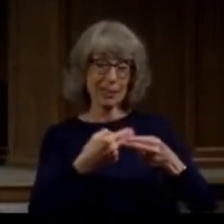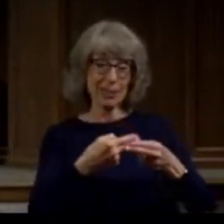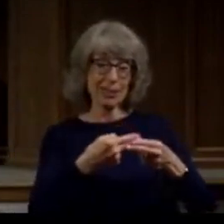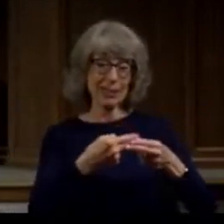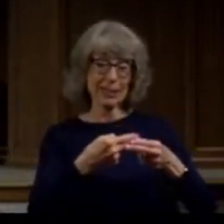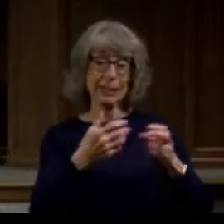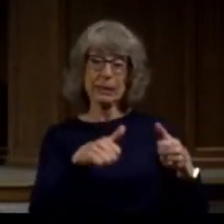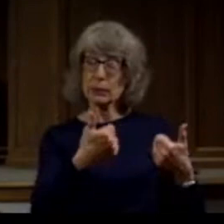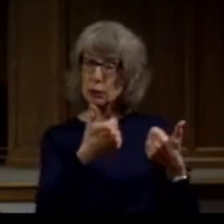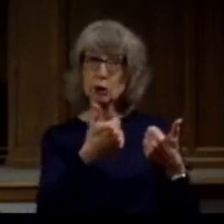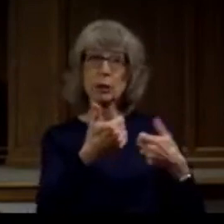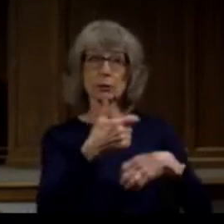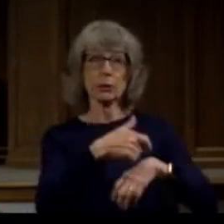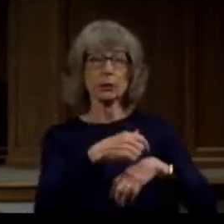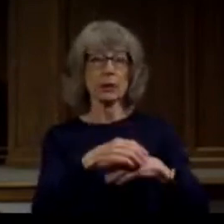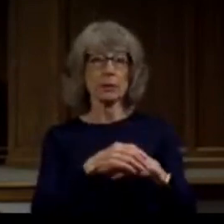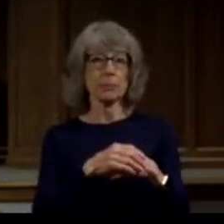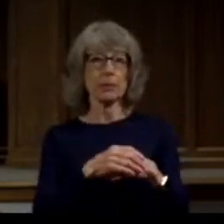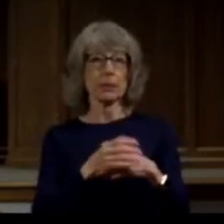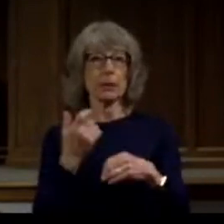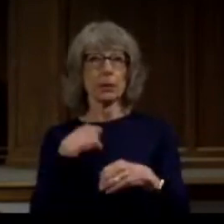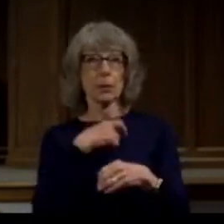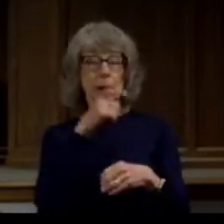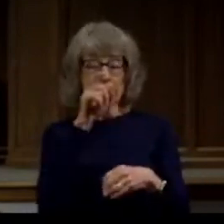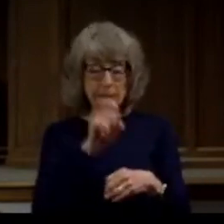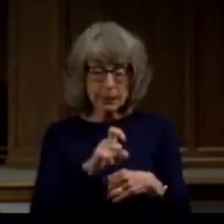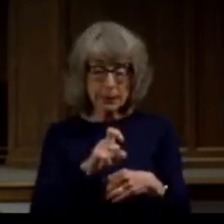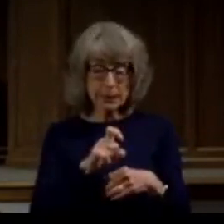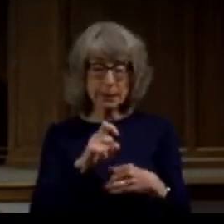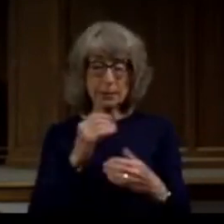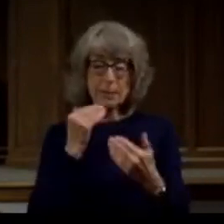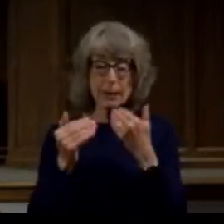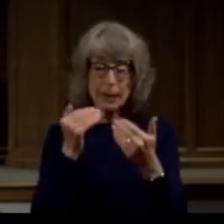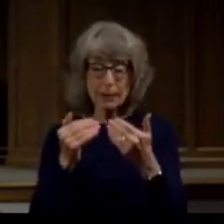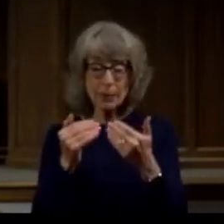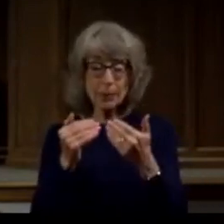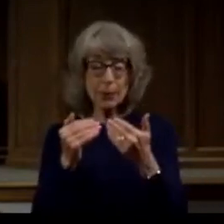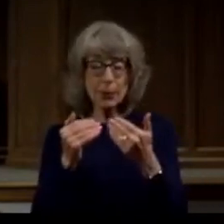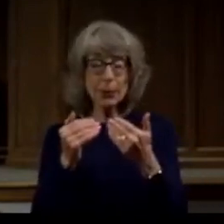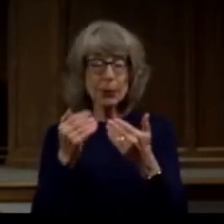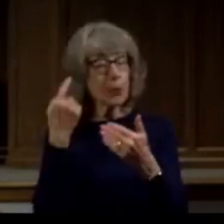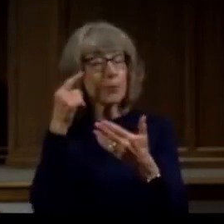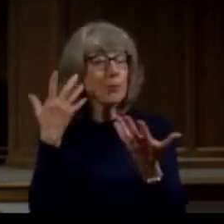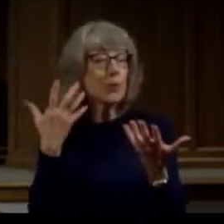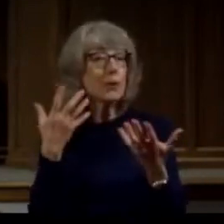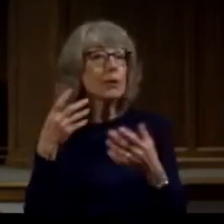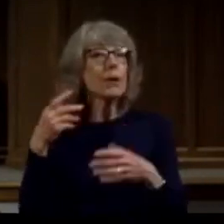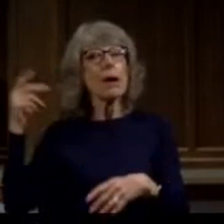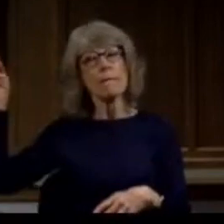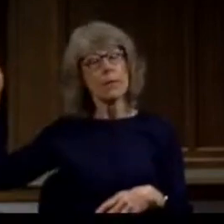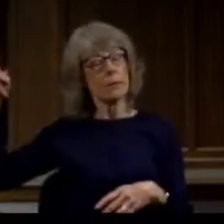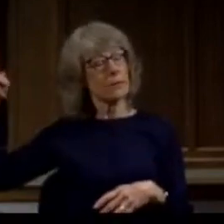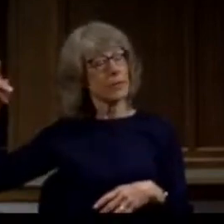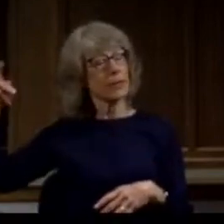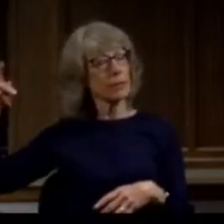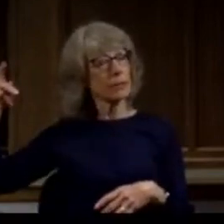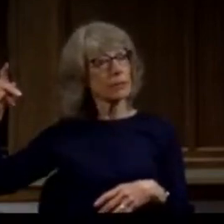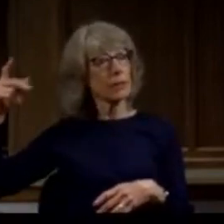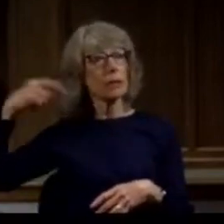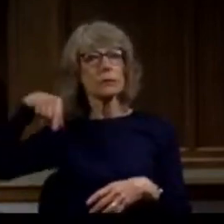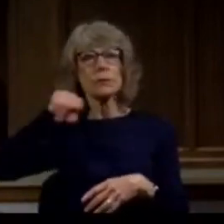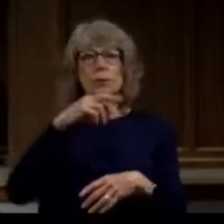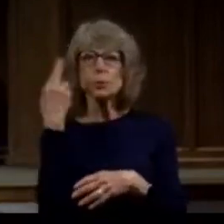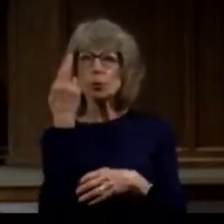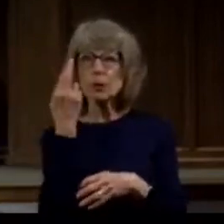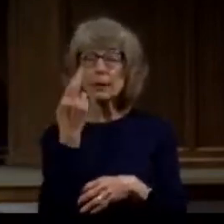do you realize how grateful we should be to have someone like Phil being in this pulpit do you realize